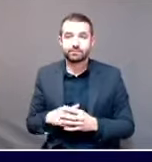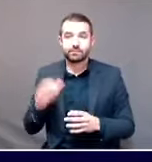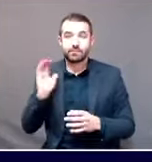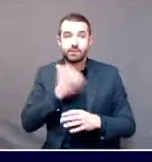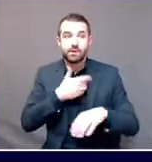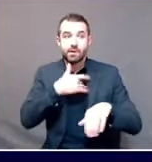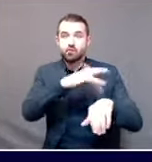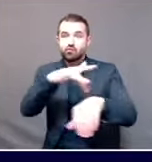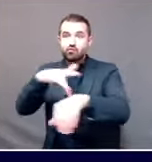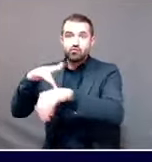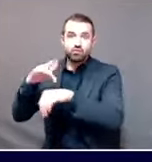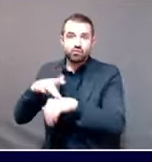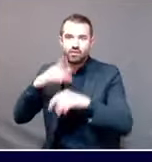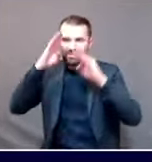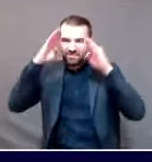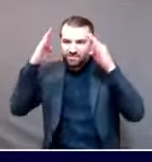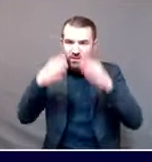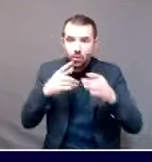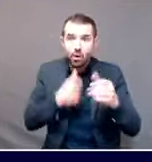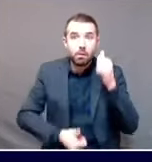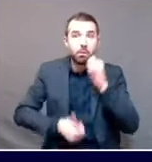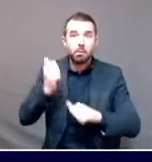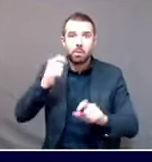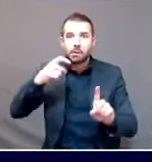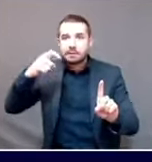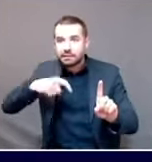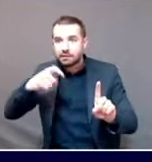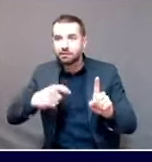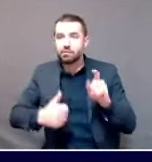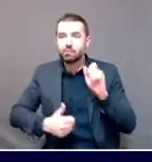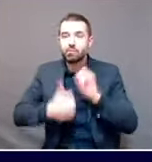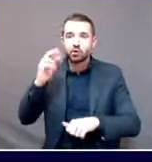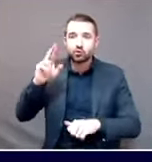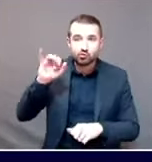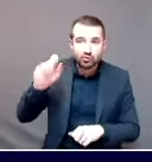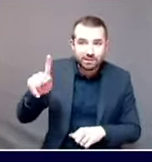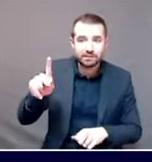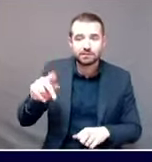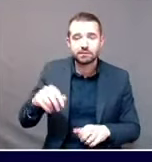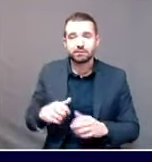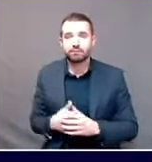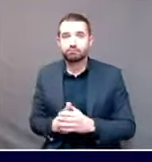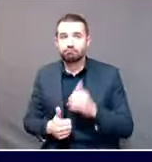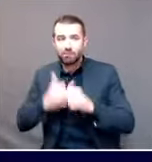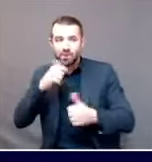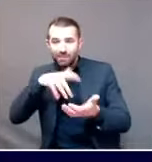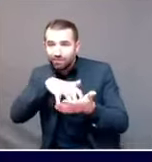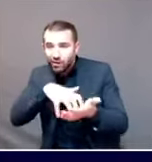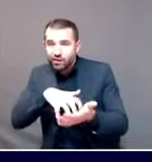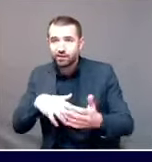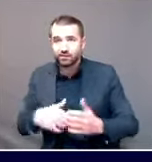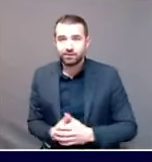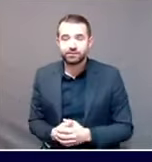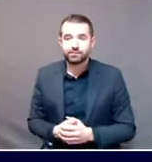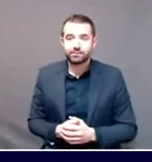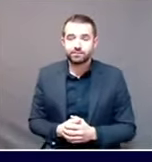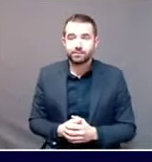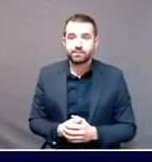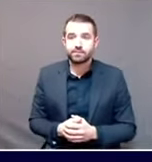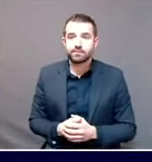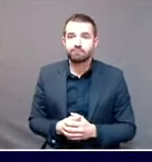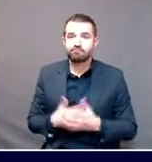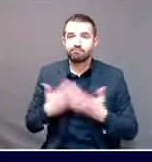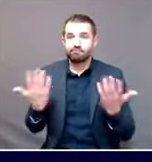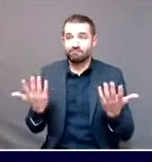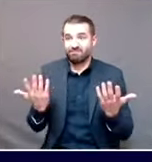need or who are at the highest risk. This will sadly entail making some very